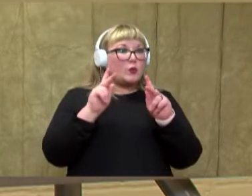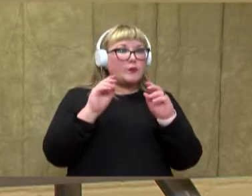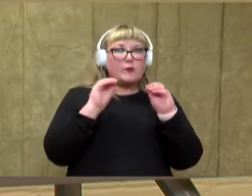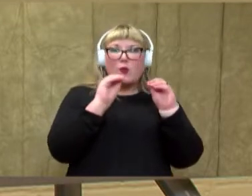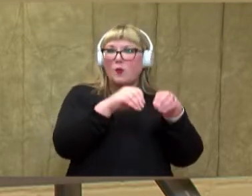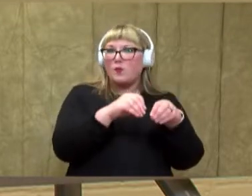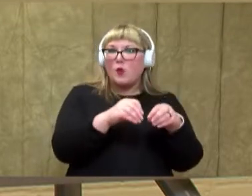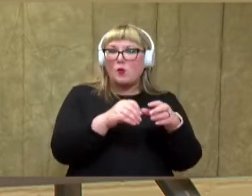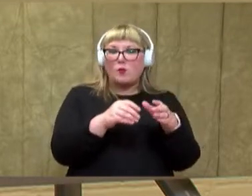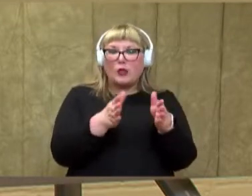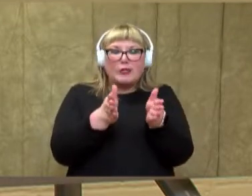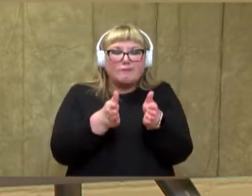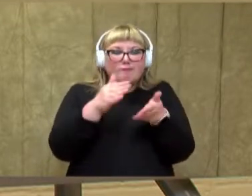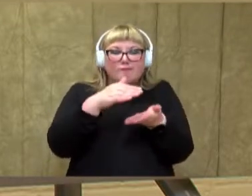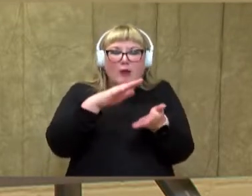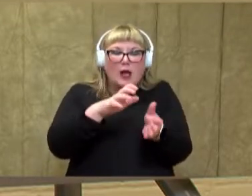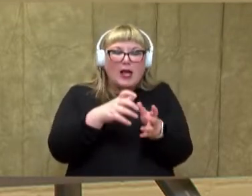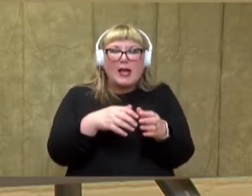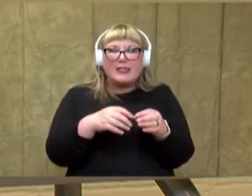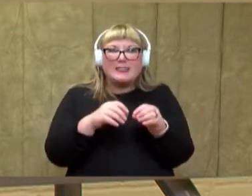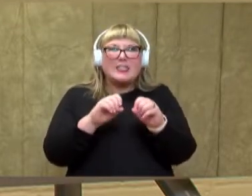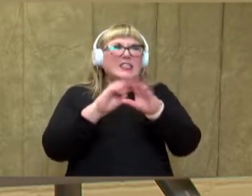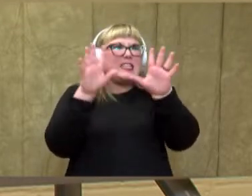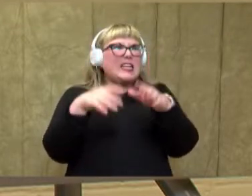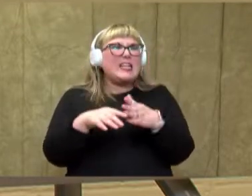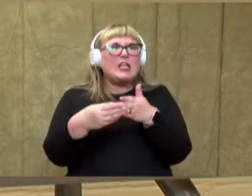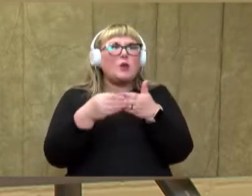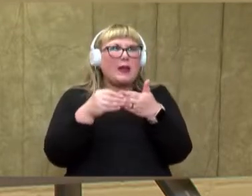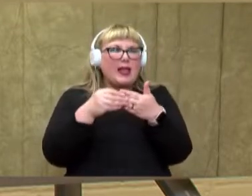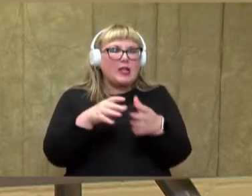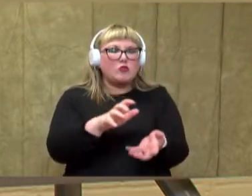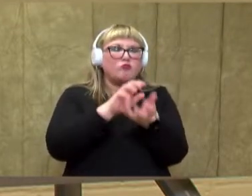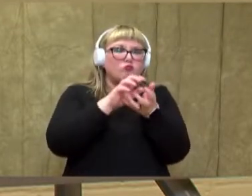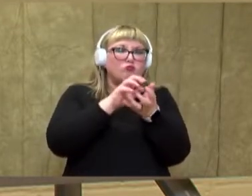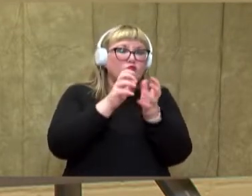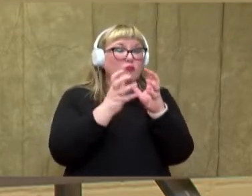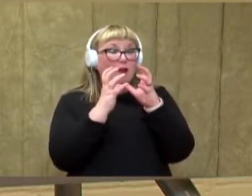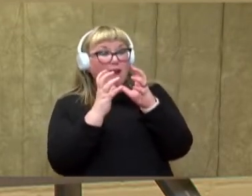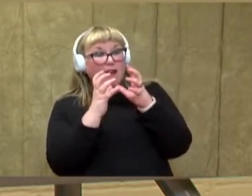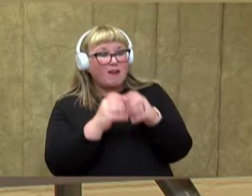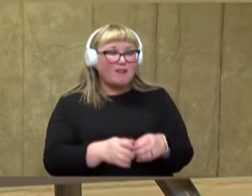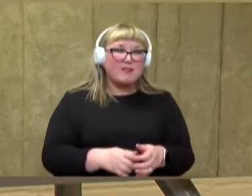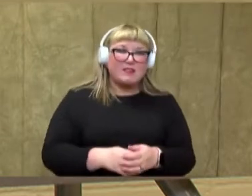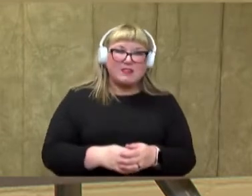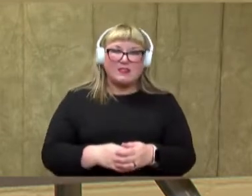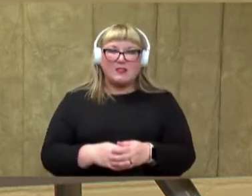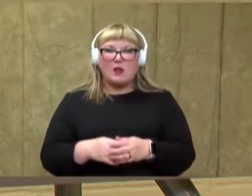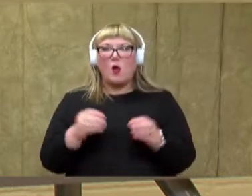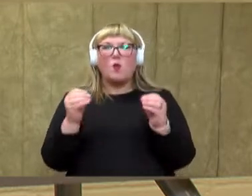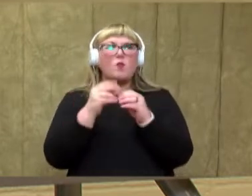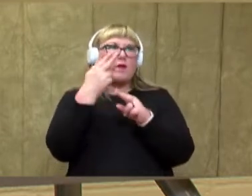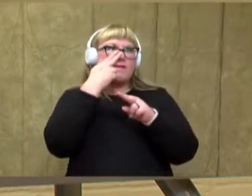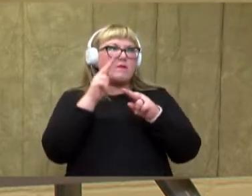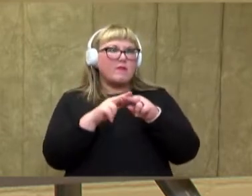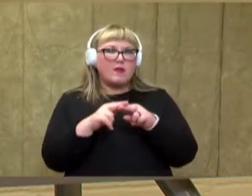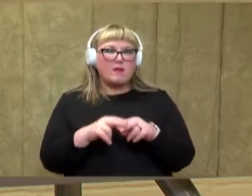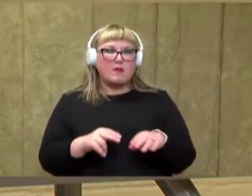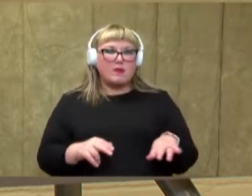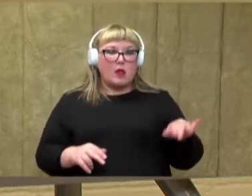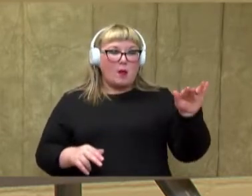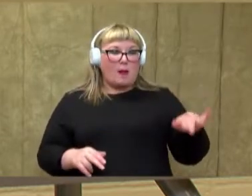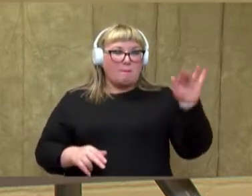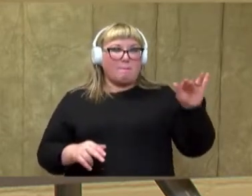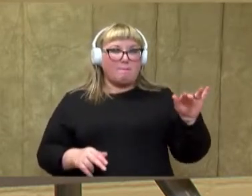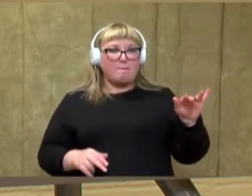food container and shake it up or put it in a cup to help shake it up and make it a little bit more fun. So we're going to pop the